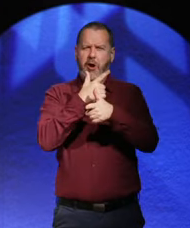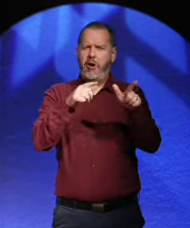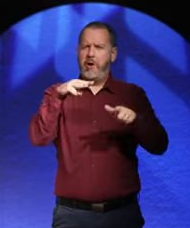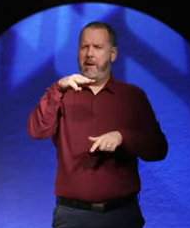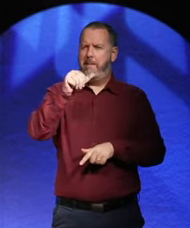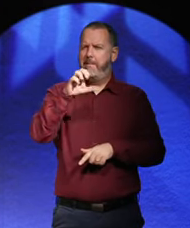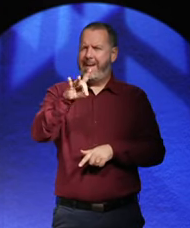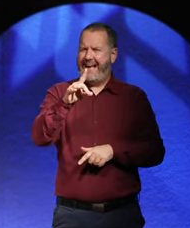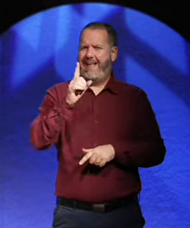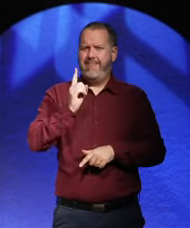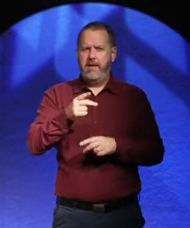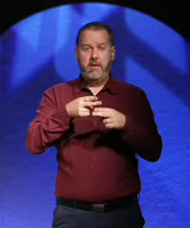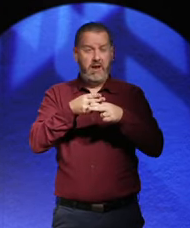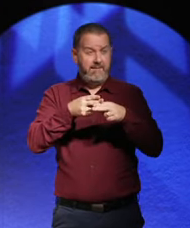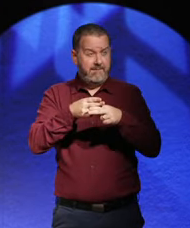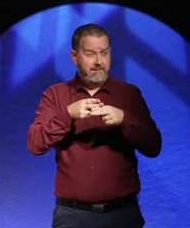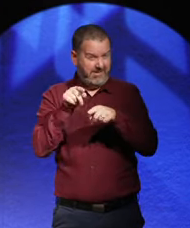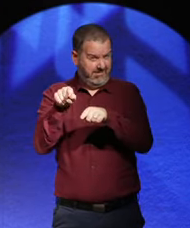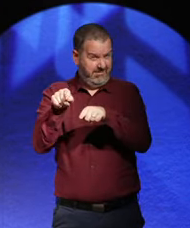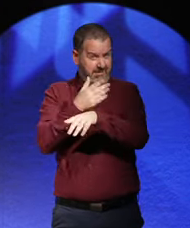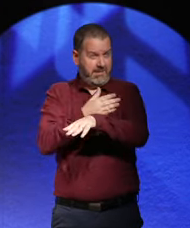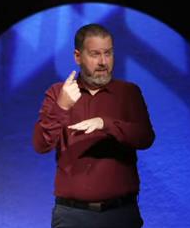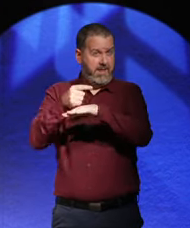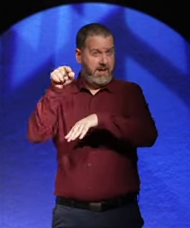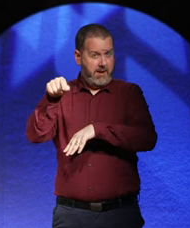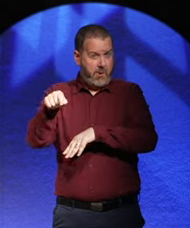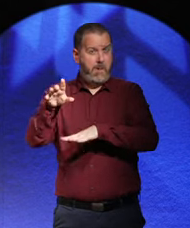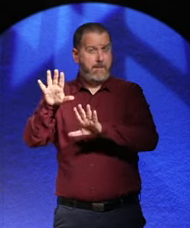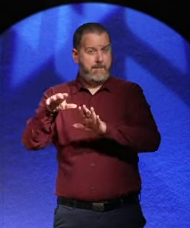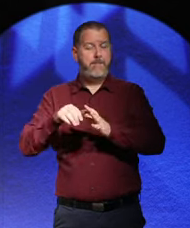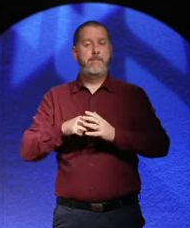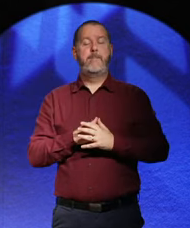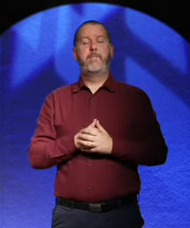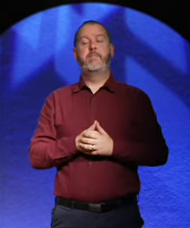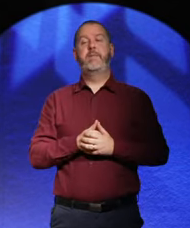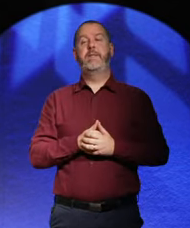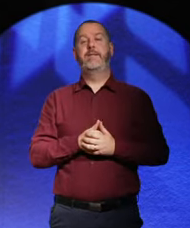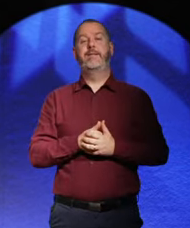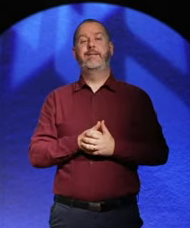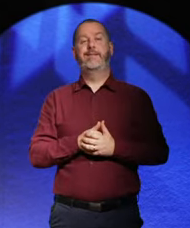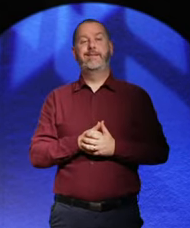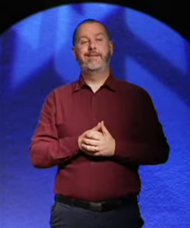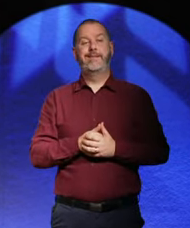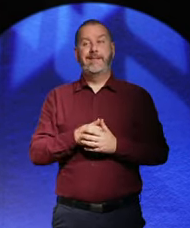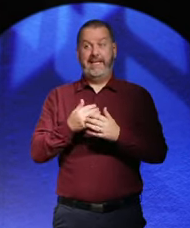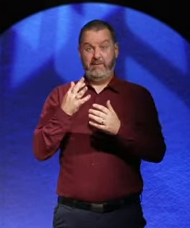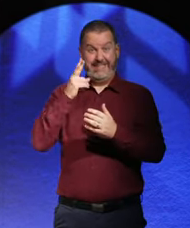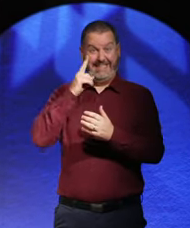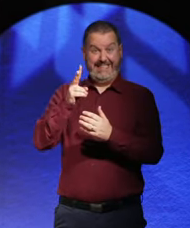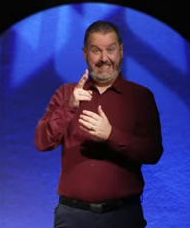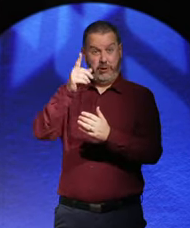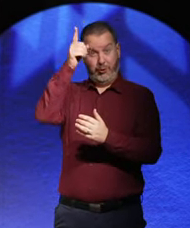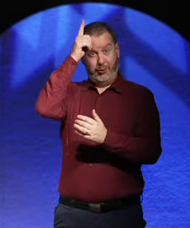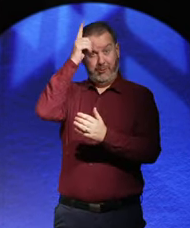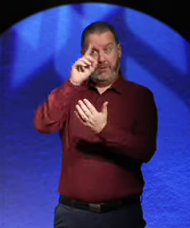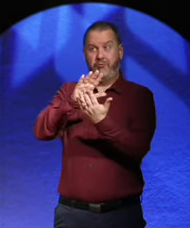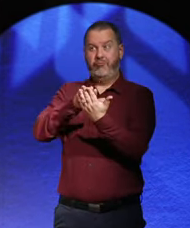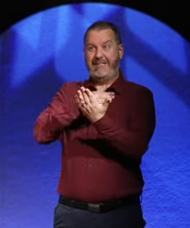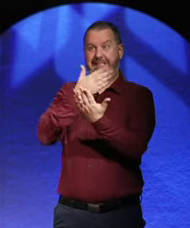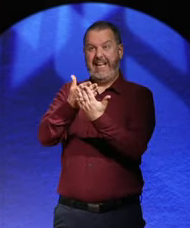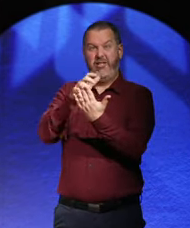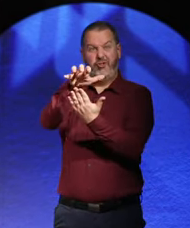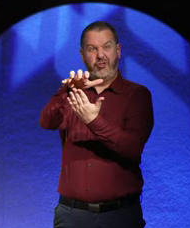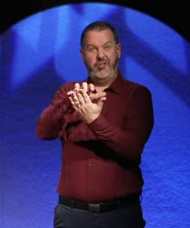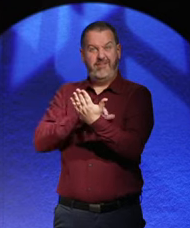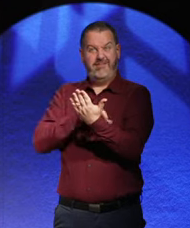Which, Paul was... You were trying to see the German translation, weren't you? For the audio book, yeah?